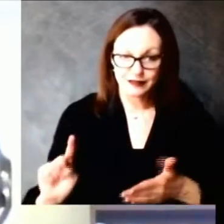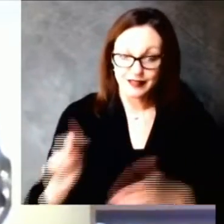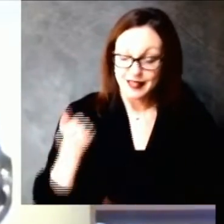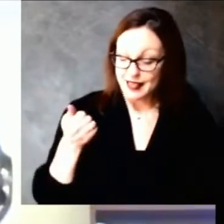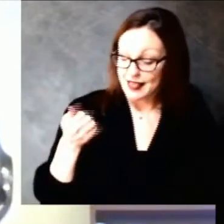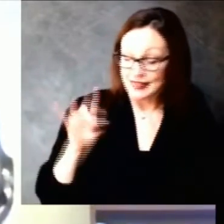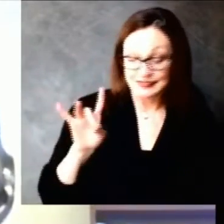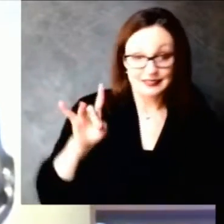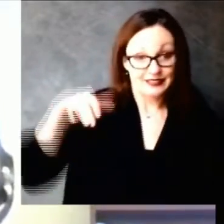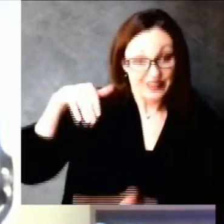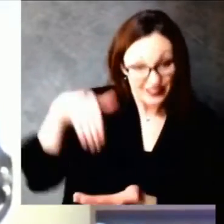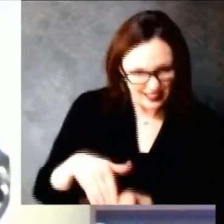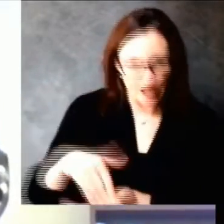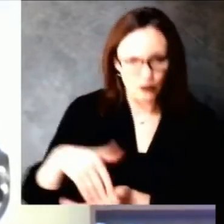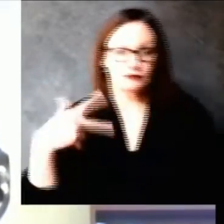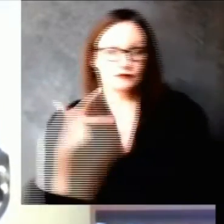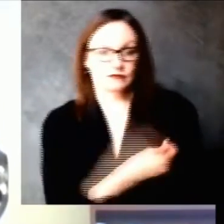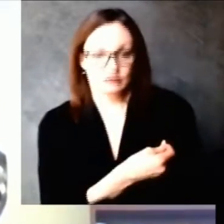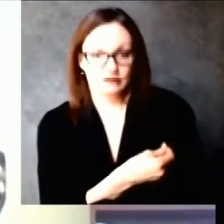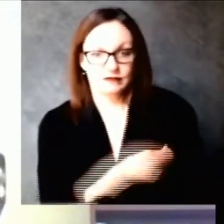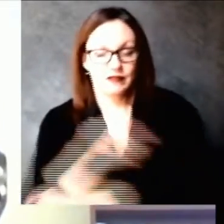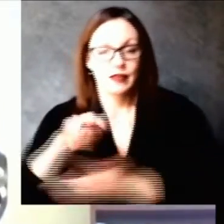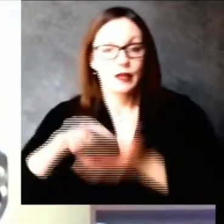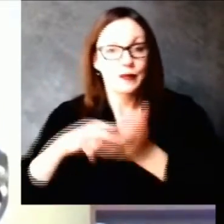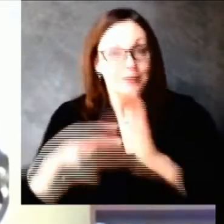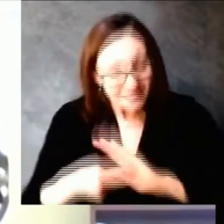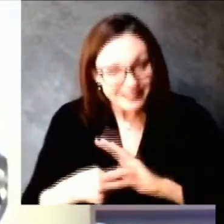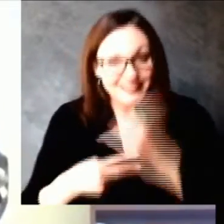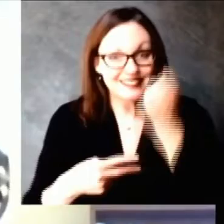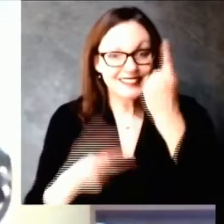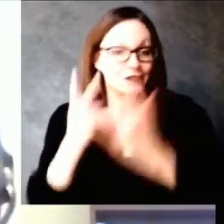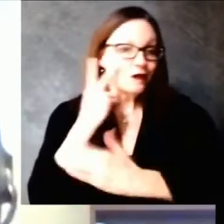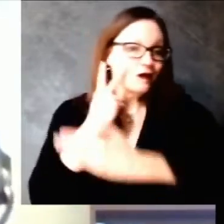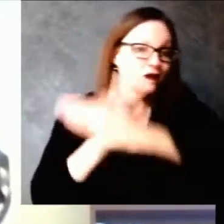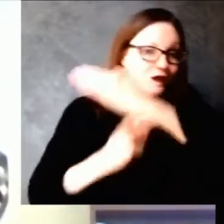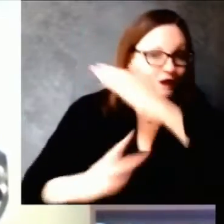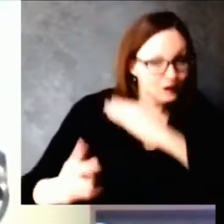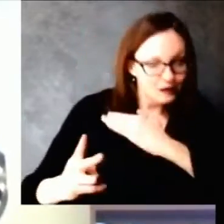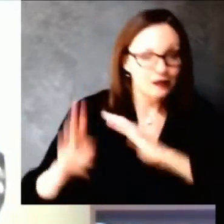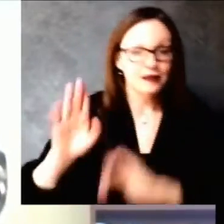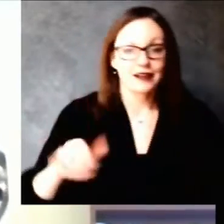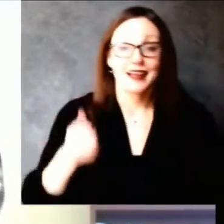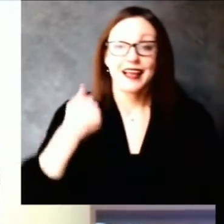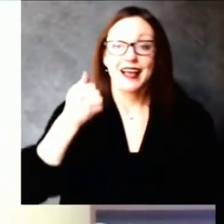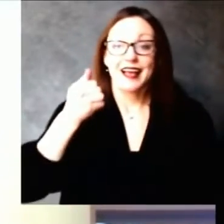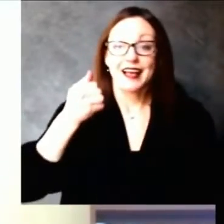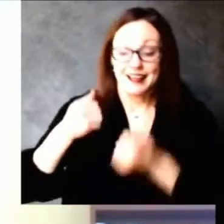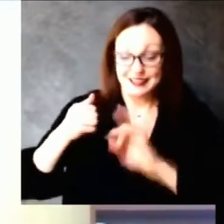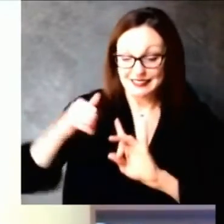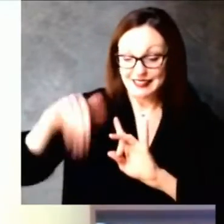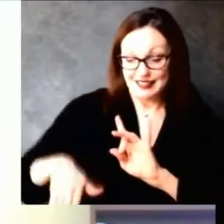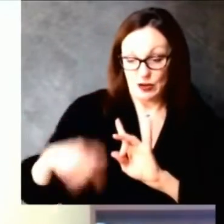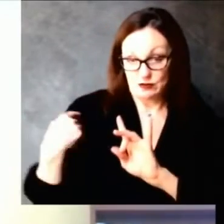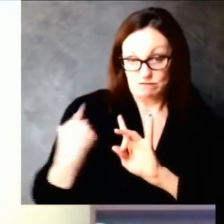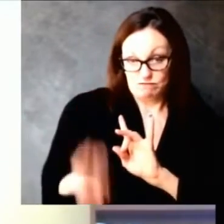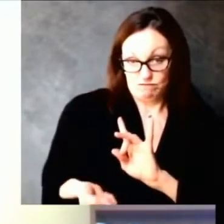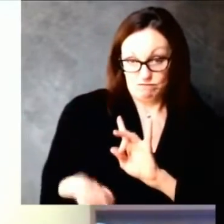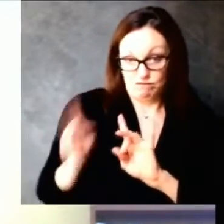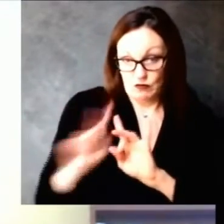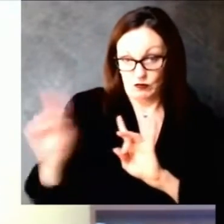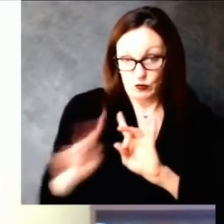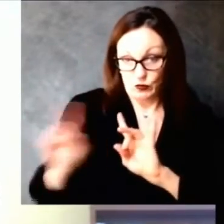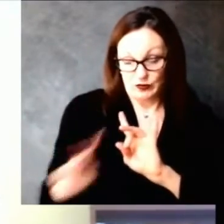know if you take the population of 65 and older you know we have noted that's over 700 000